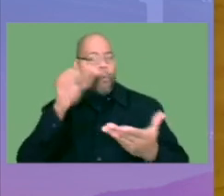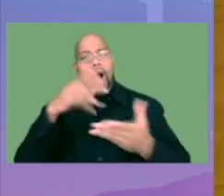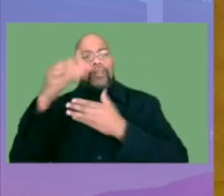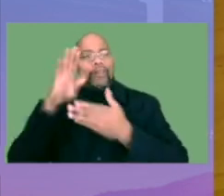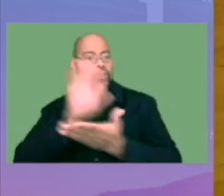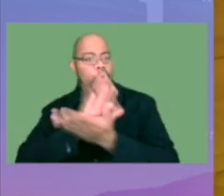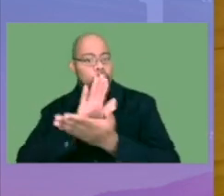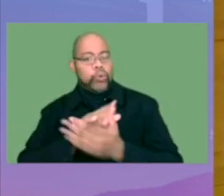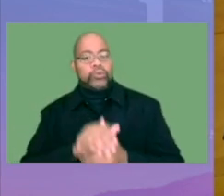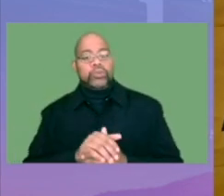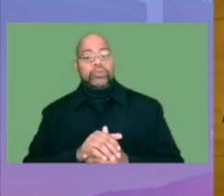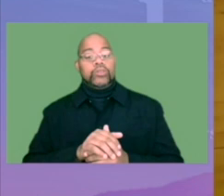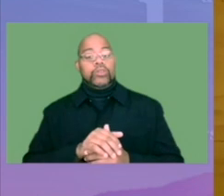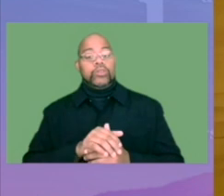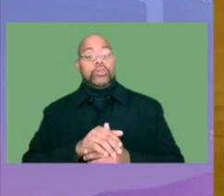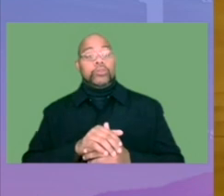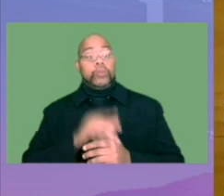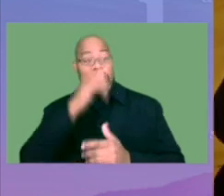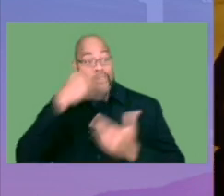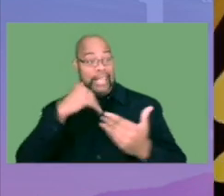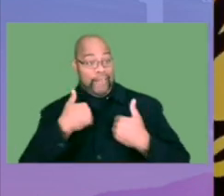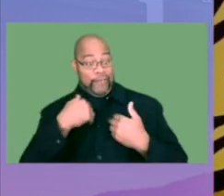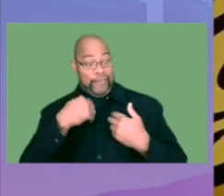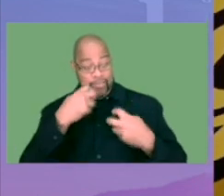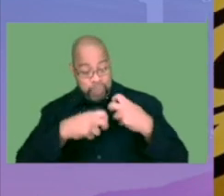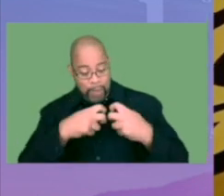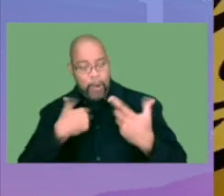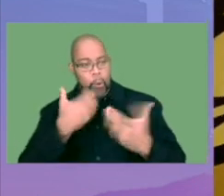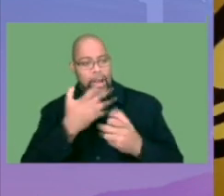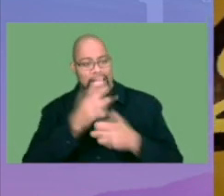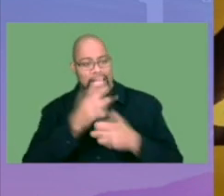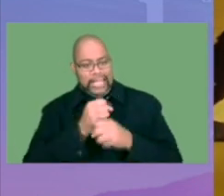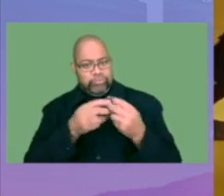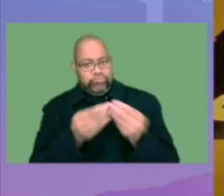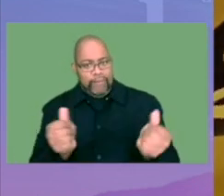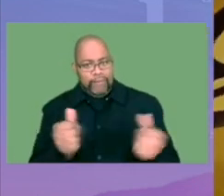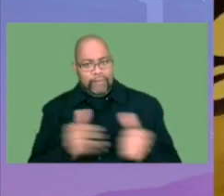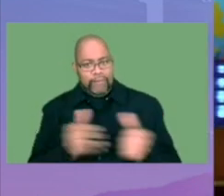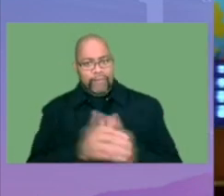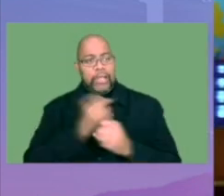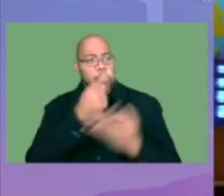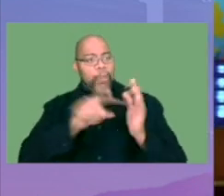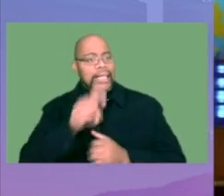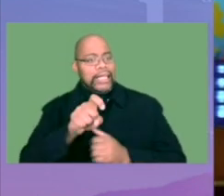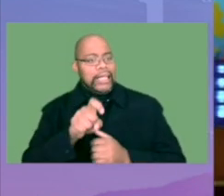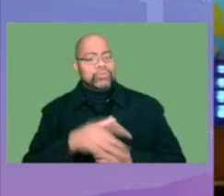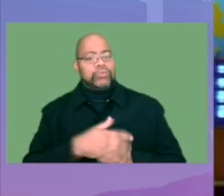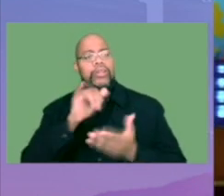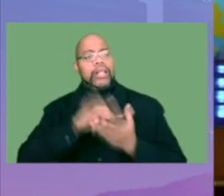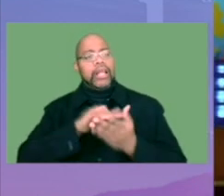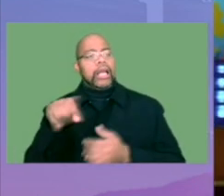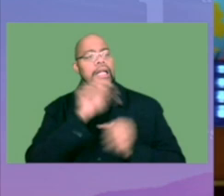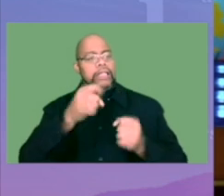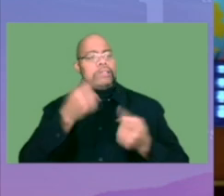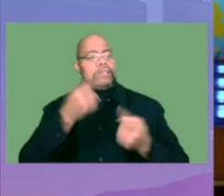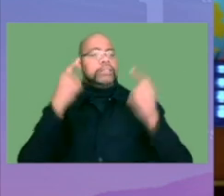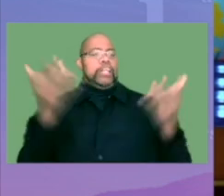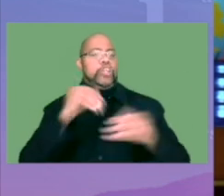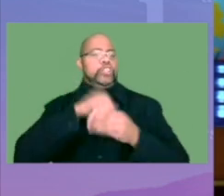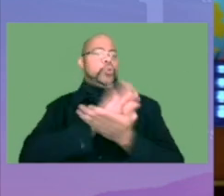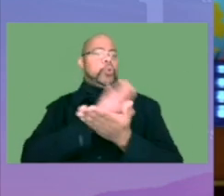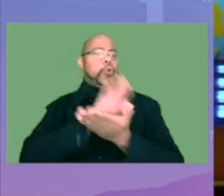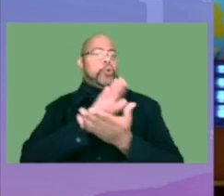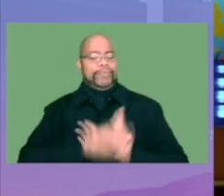outside of school. So for the ones that are having those issues, I like to get those issues settled, get them what they need so they can